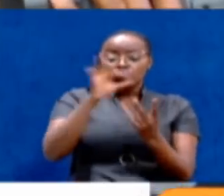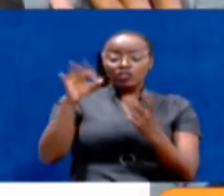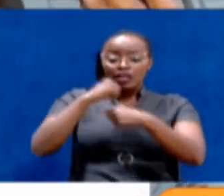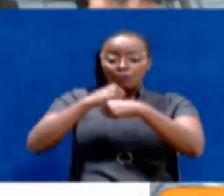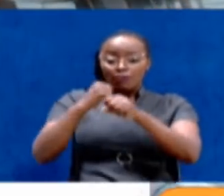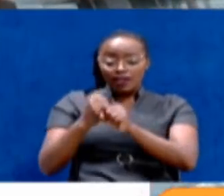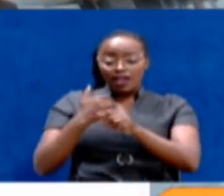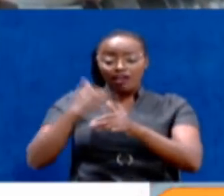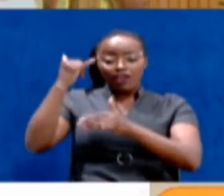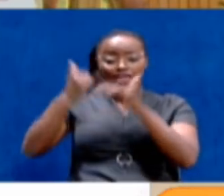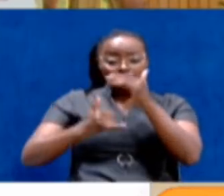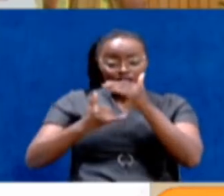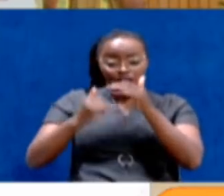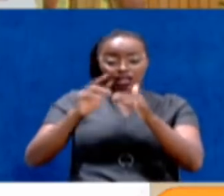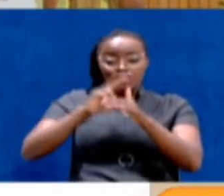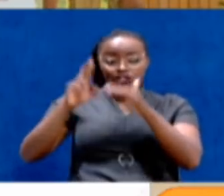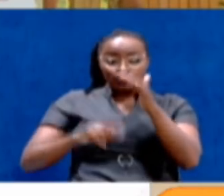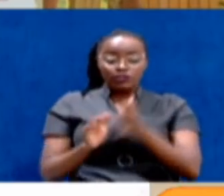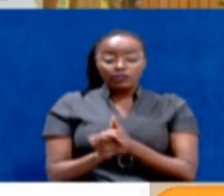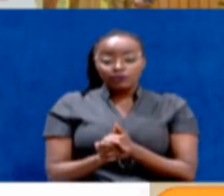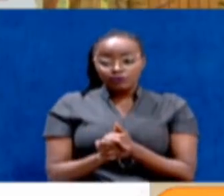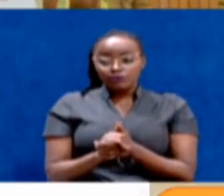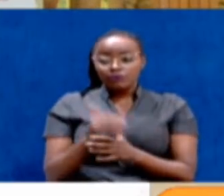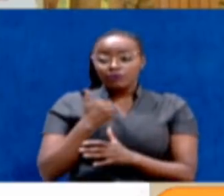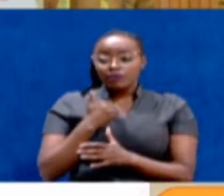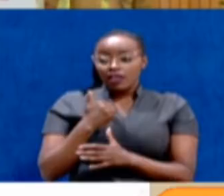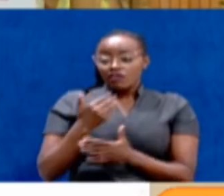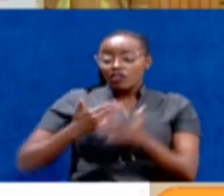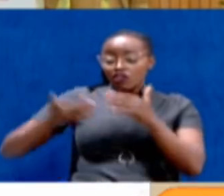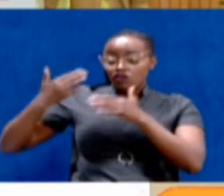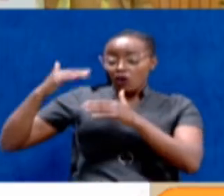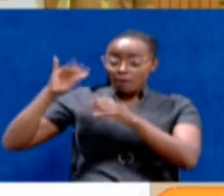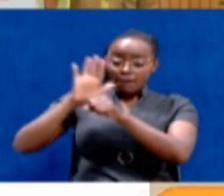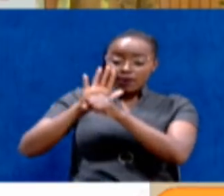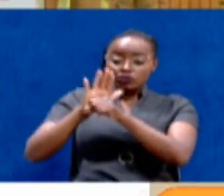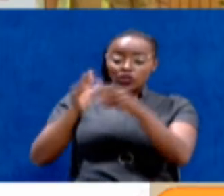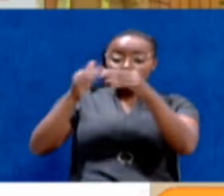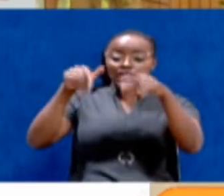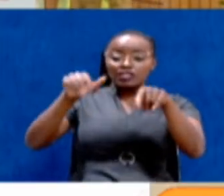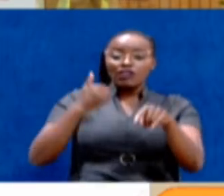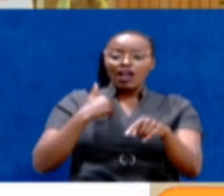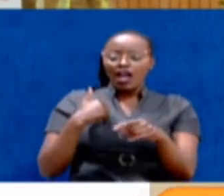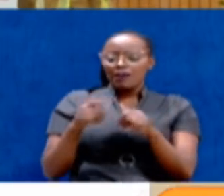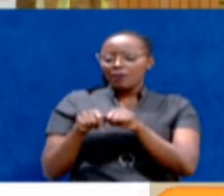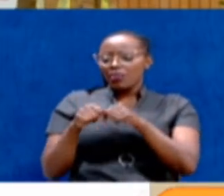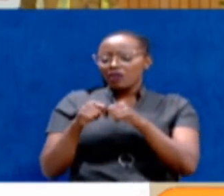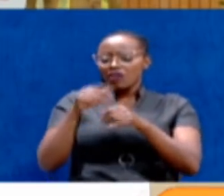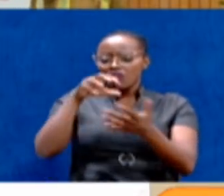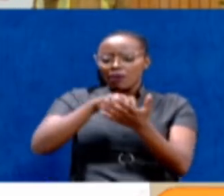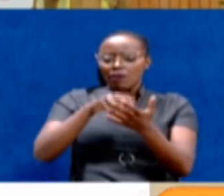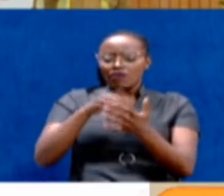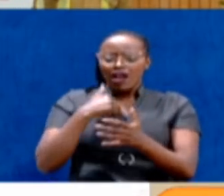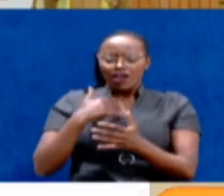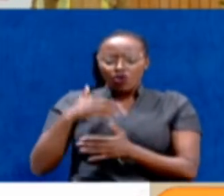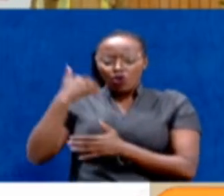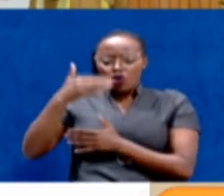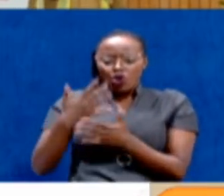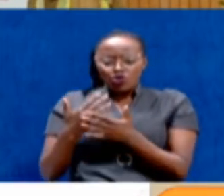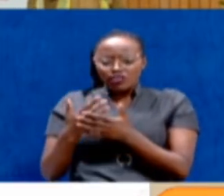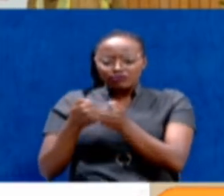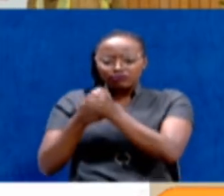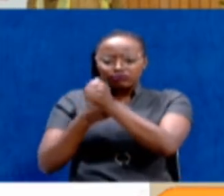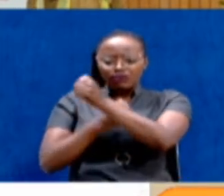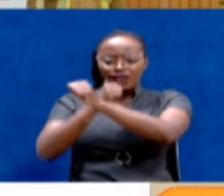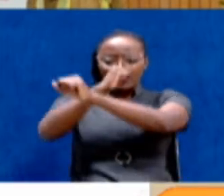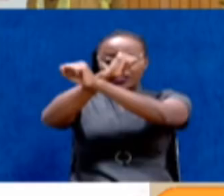made having consequences. Abrasive and brazen, the former majority leader walks away bruised from a position he has fiercely held and